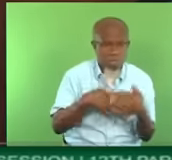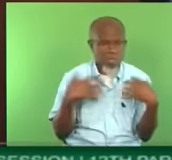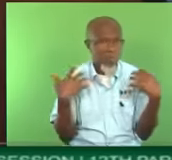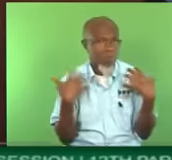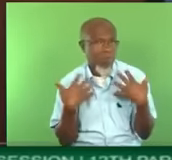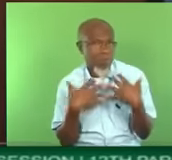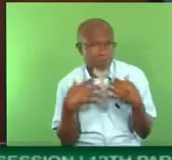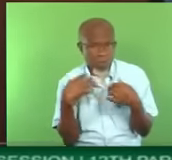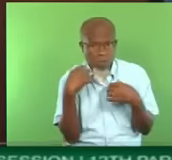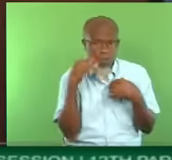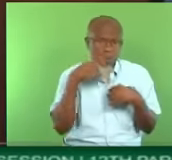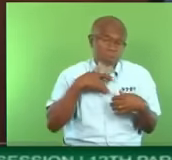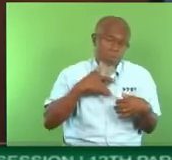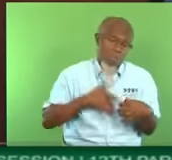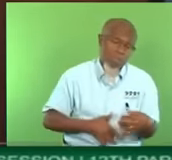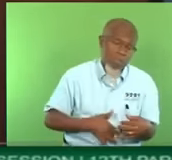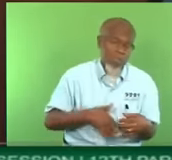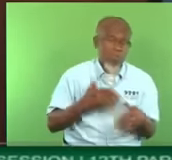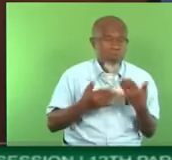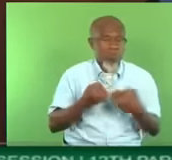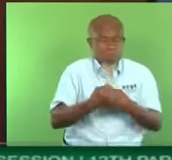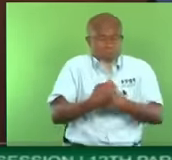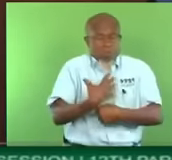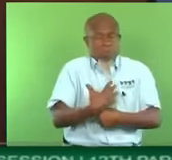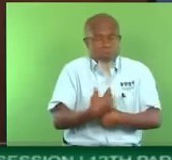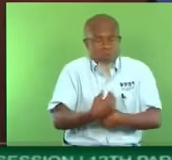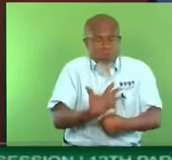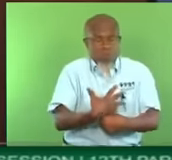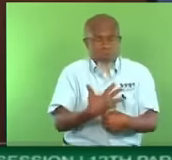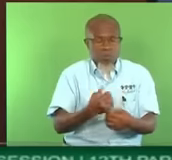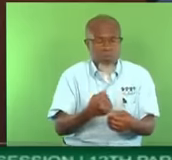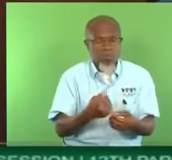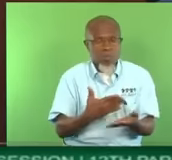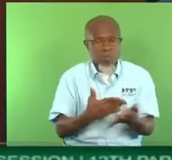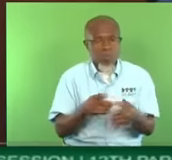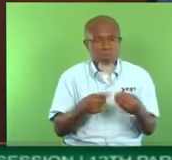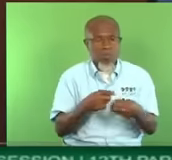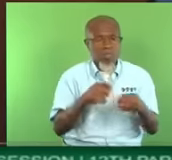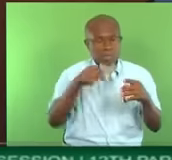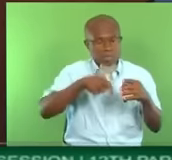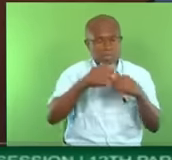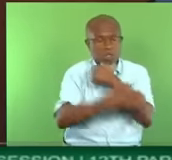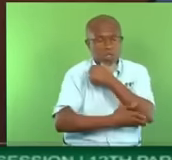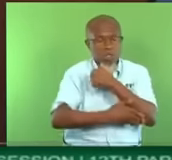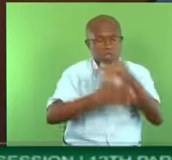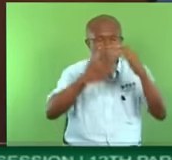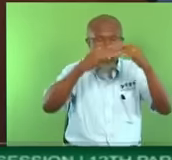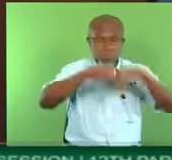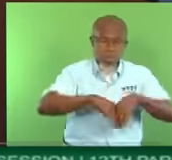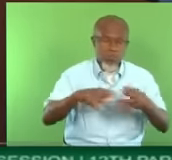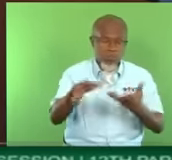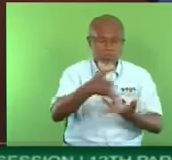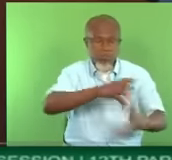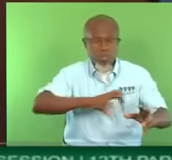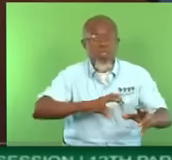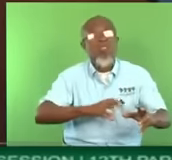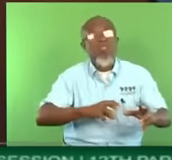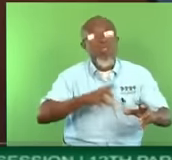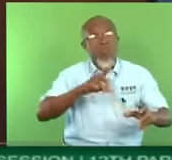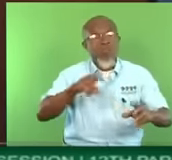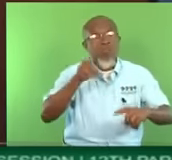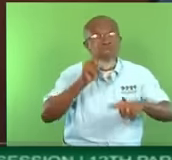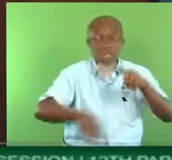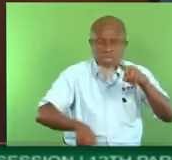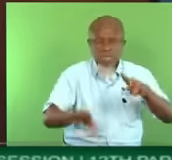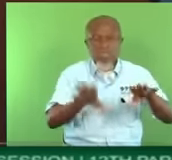you may be depressed, you may be sending me a message about this country collapse and gone through. Please, we cannot accept that. We